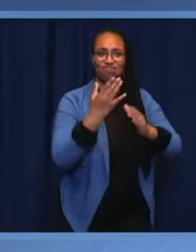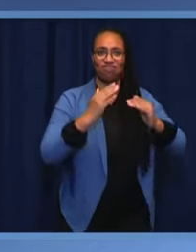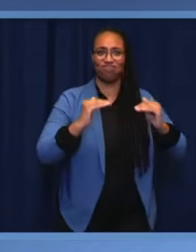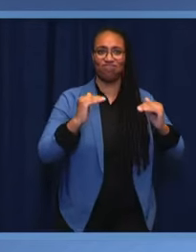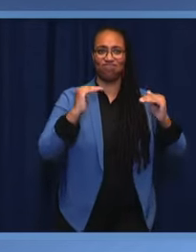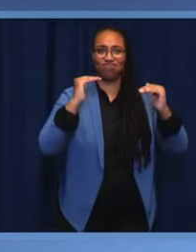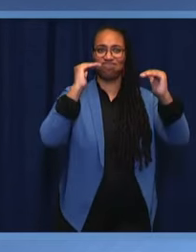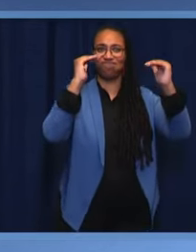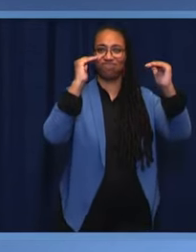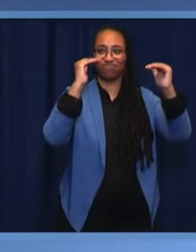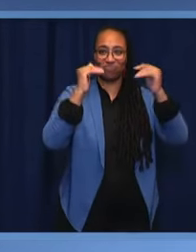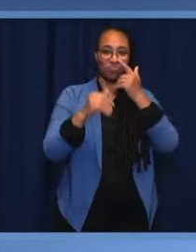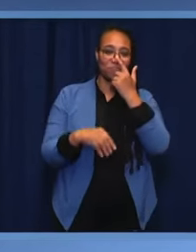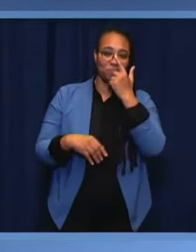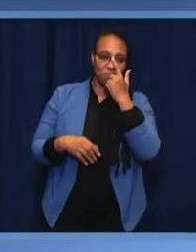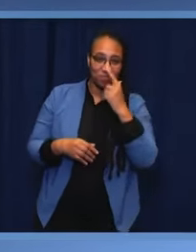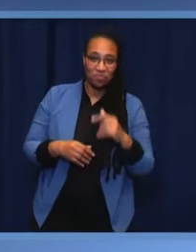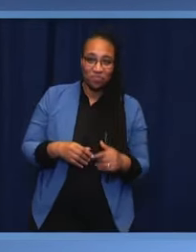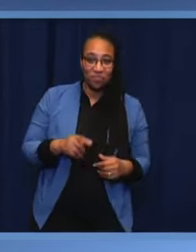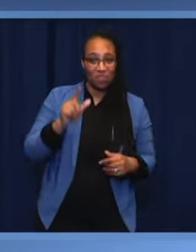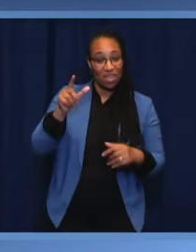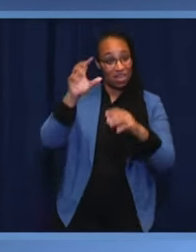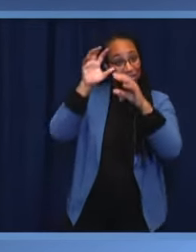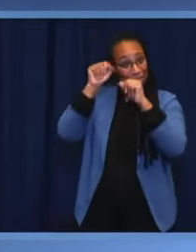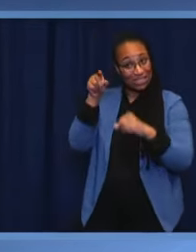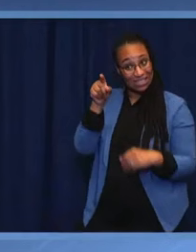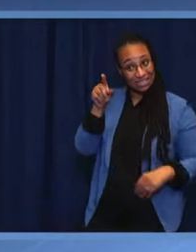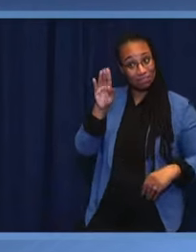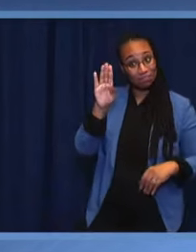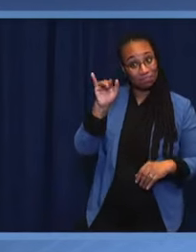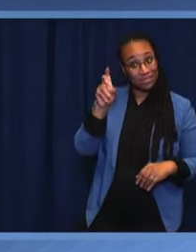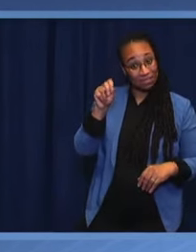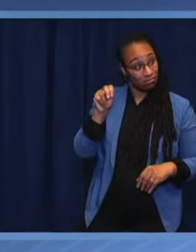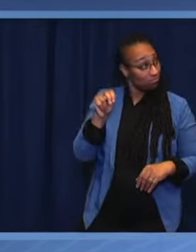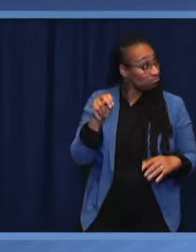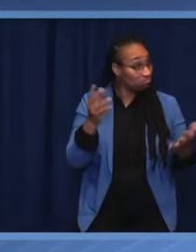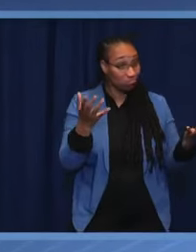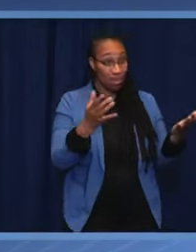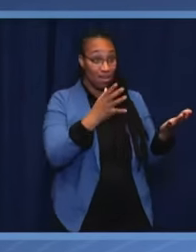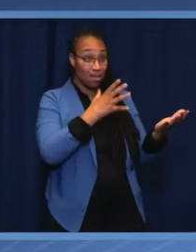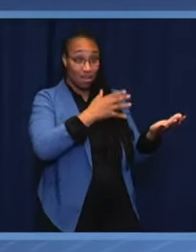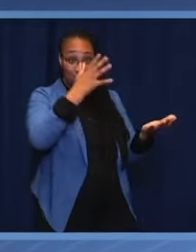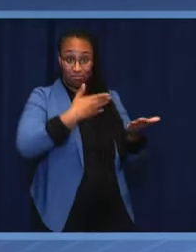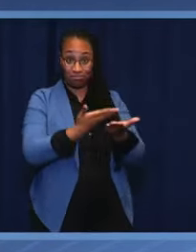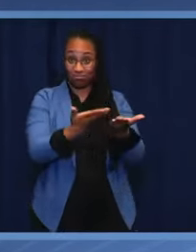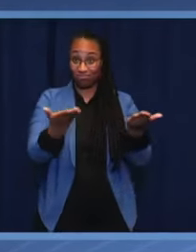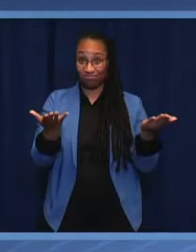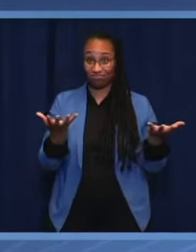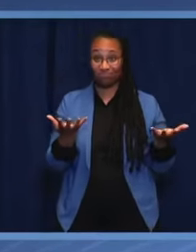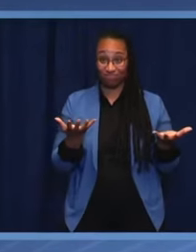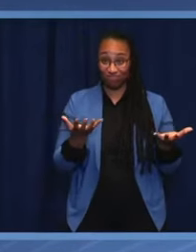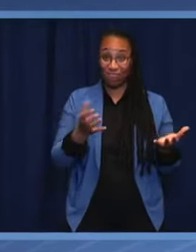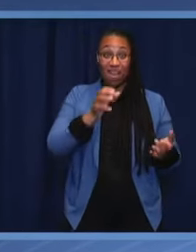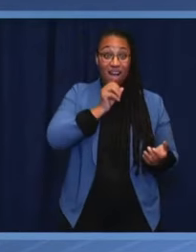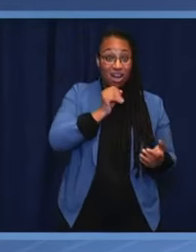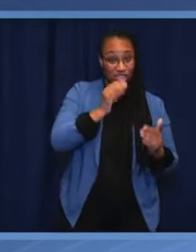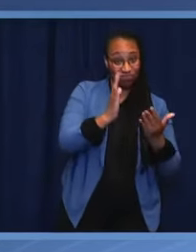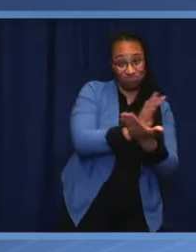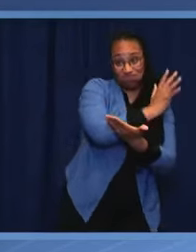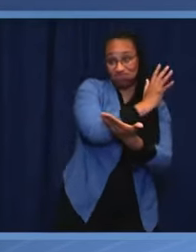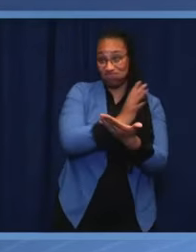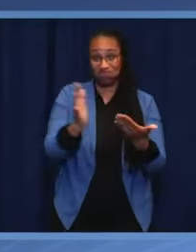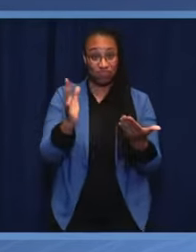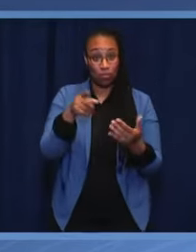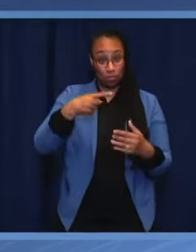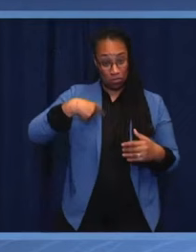in the midst of the digital age, we have a great opportunity to make democracy blossom. Thank you,